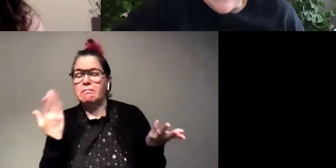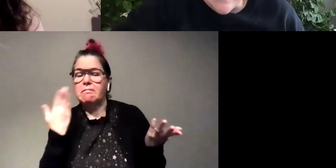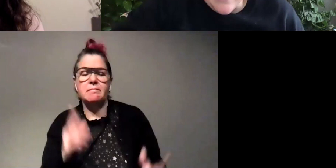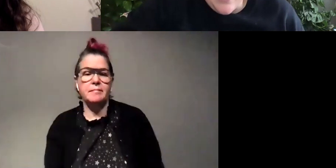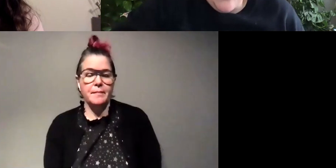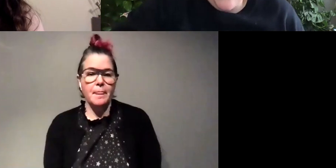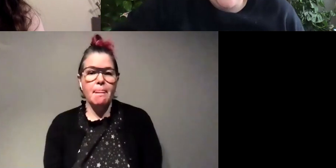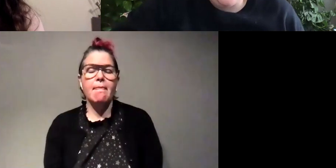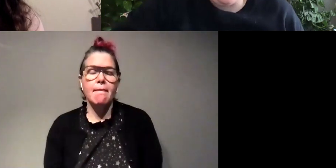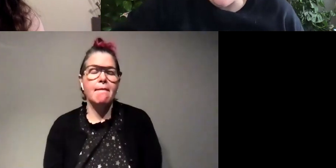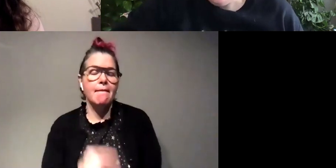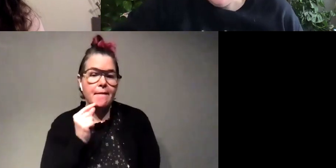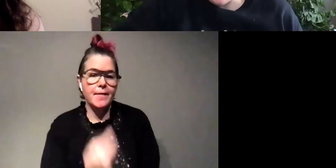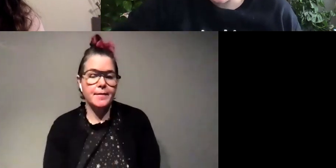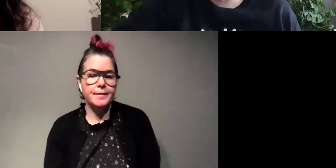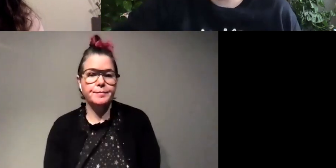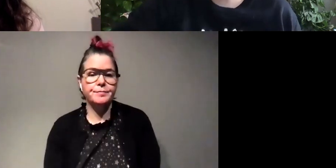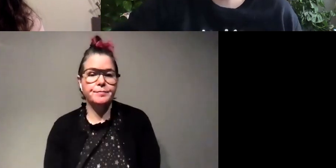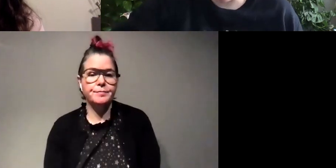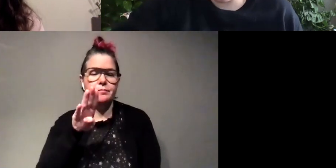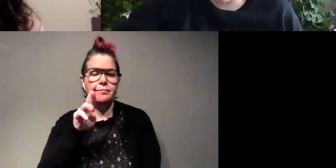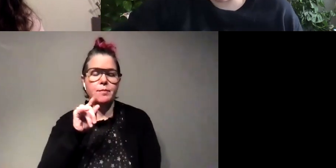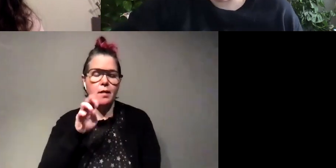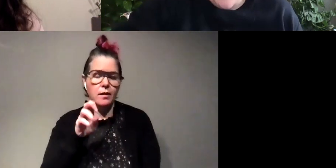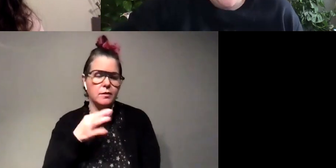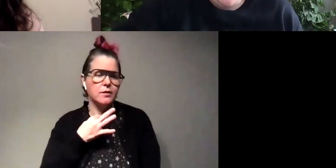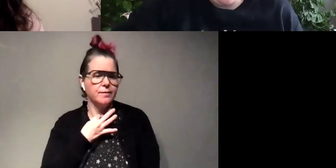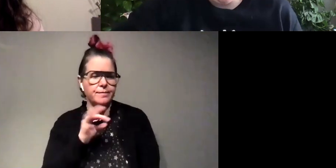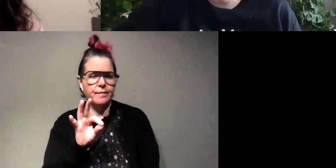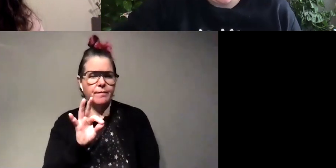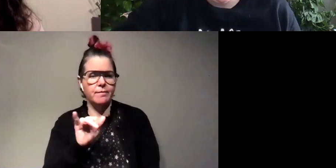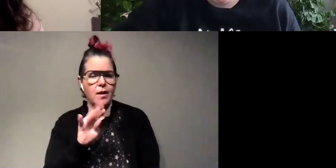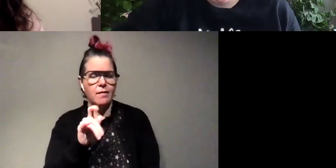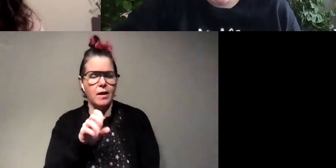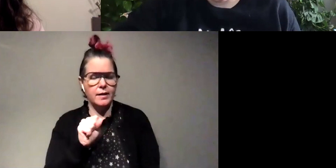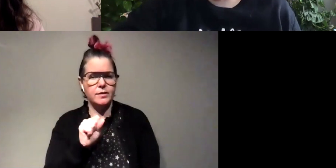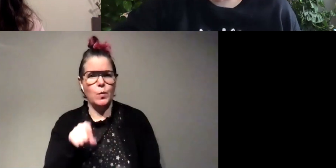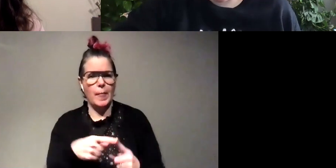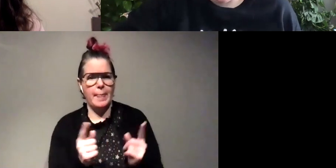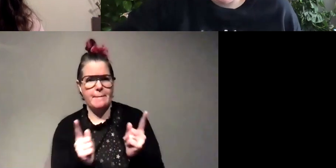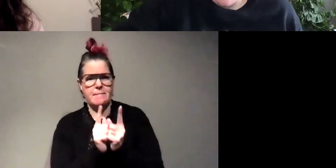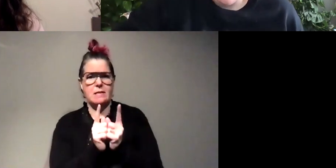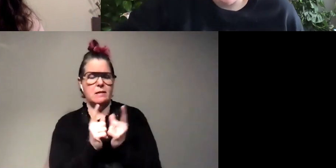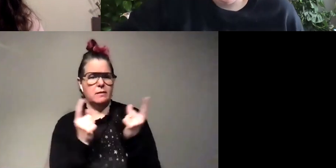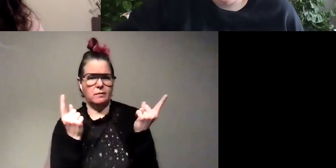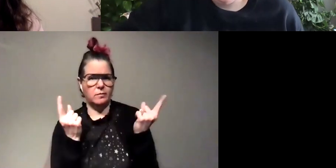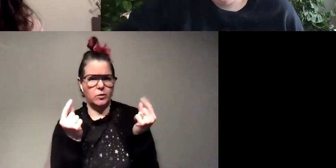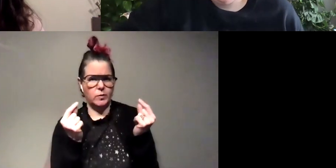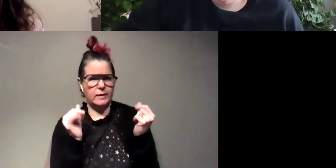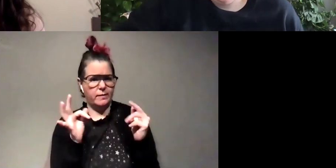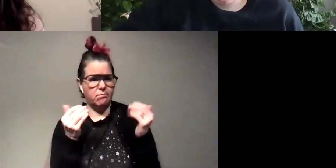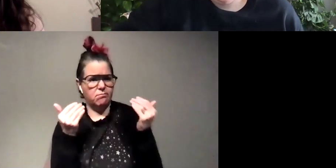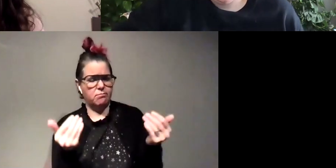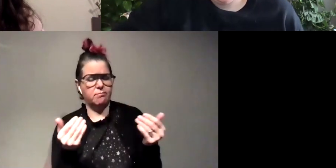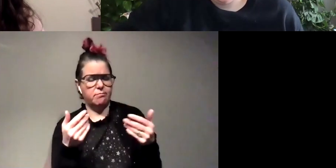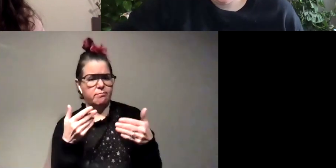let's see uh brielle would like to know what do fireflies do when they meet um assuming that they want to mate oh